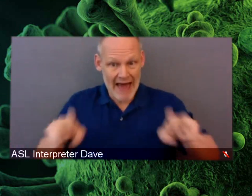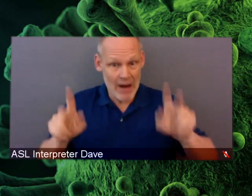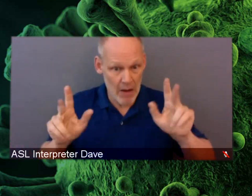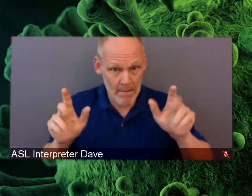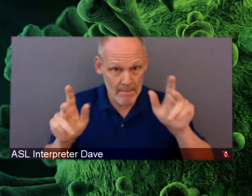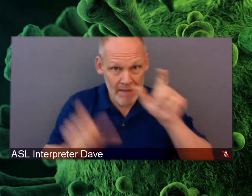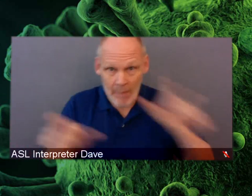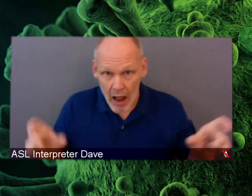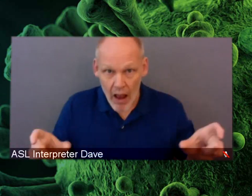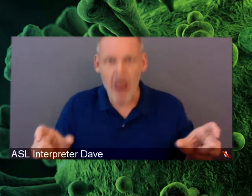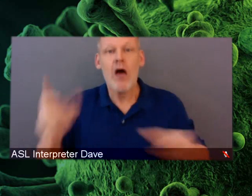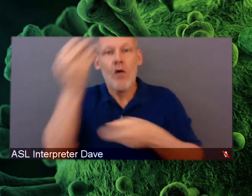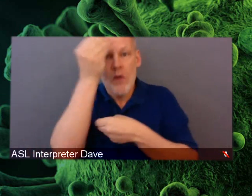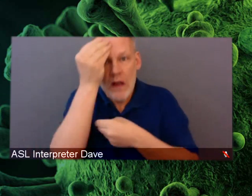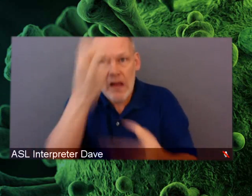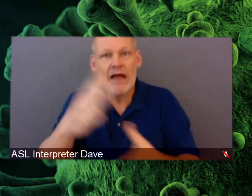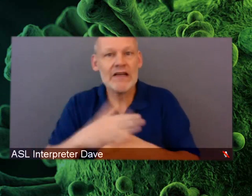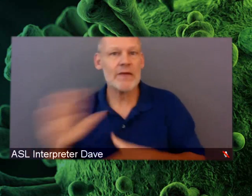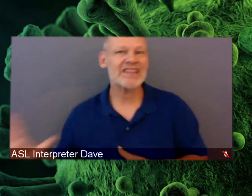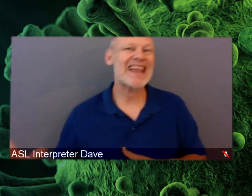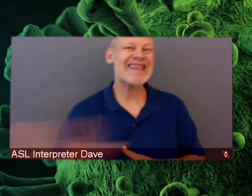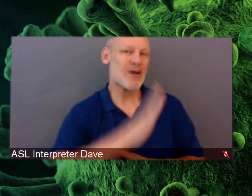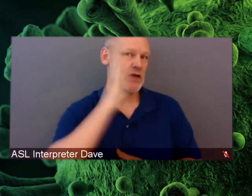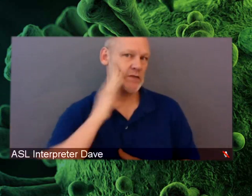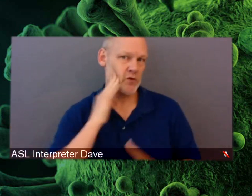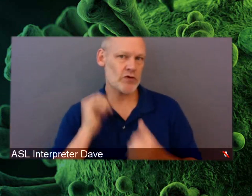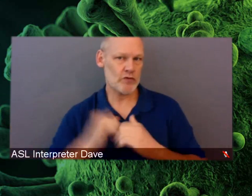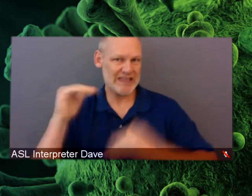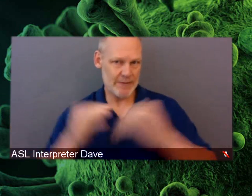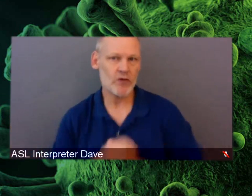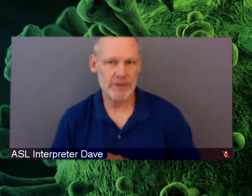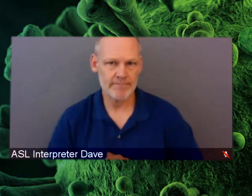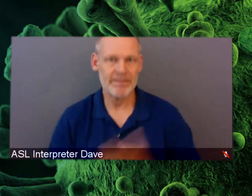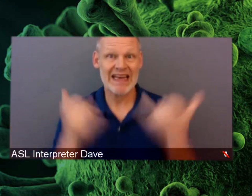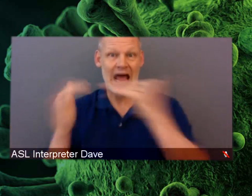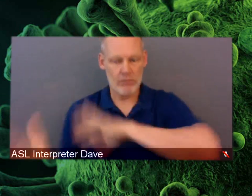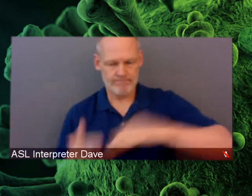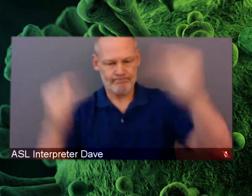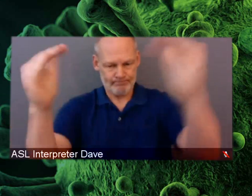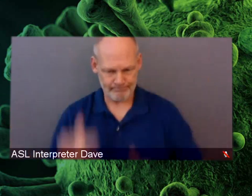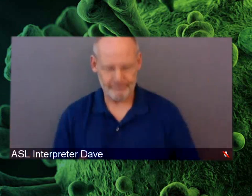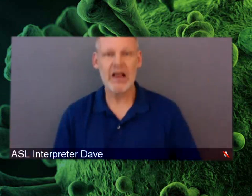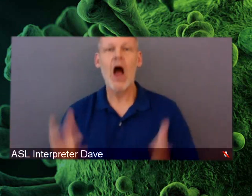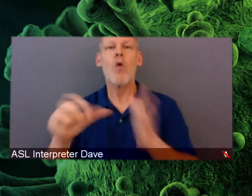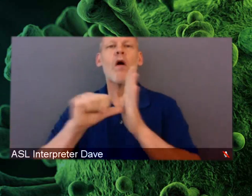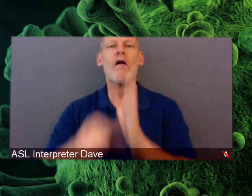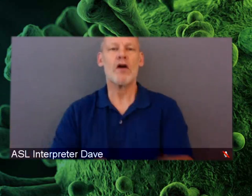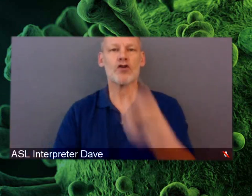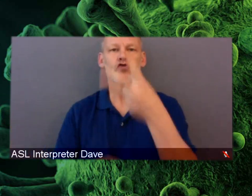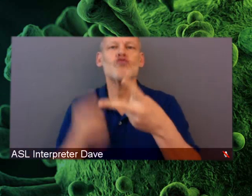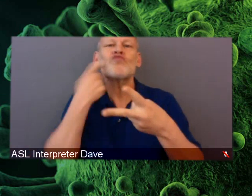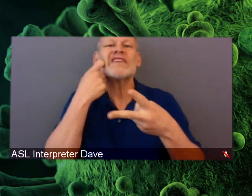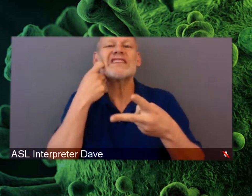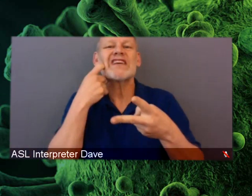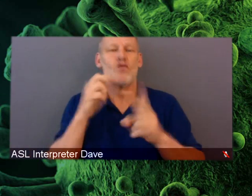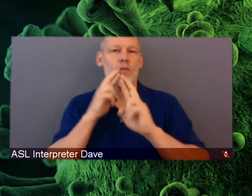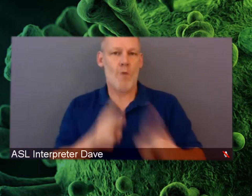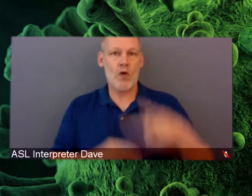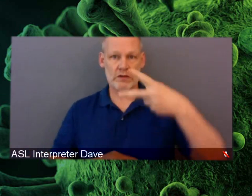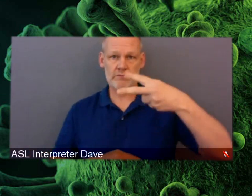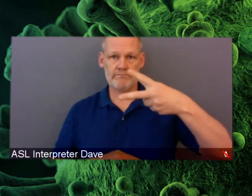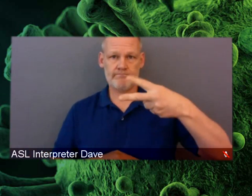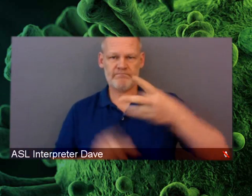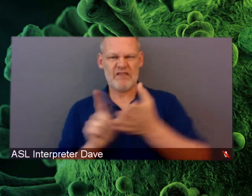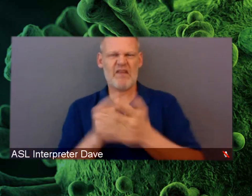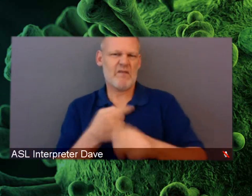setting. I want to bring your attention to two recent reports from the Fred Hutch, which underscore how true this is in our backyard. The